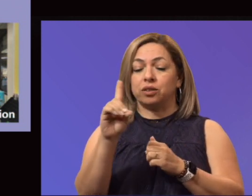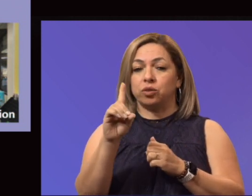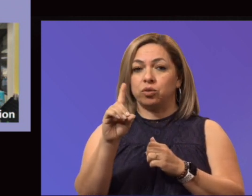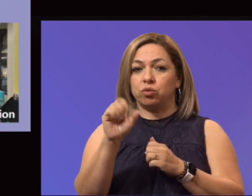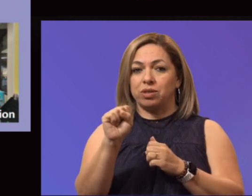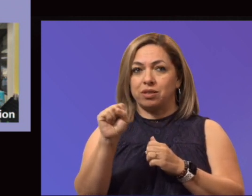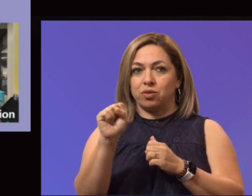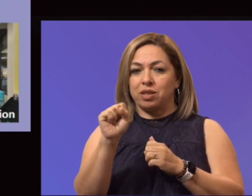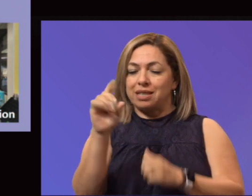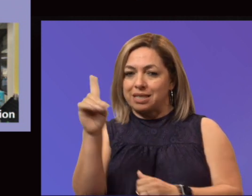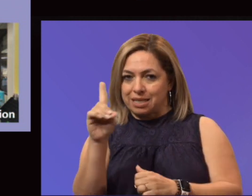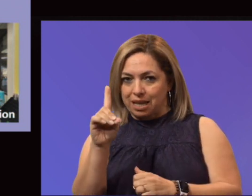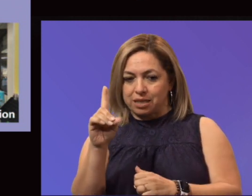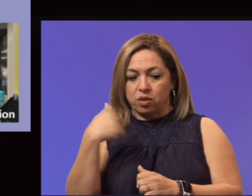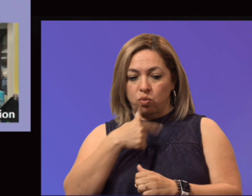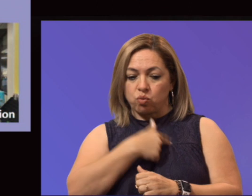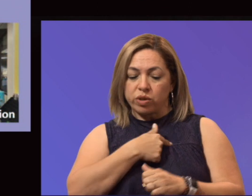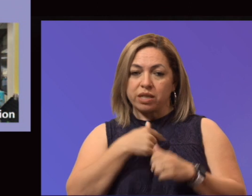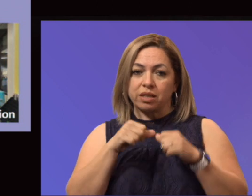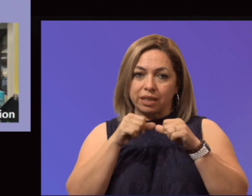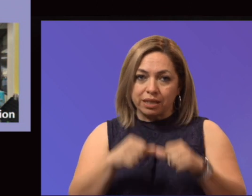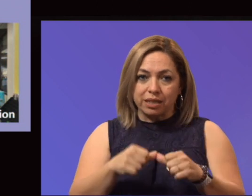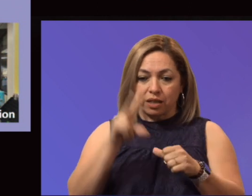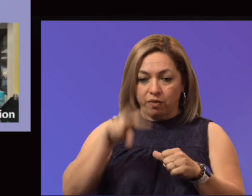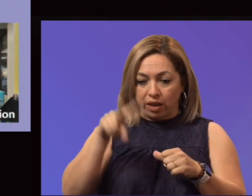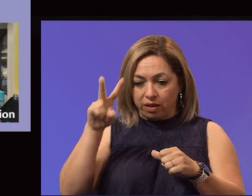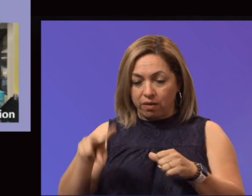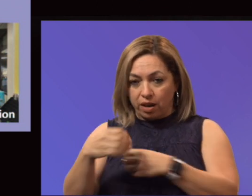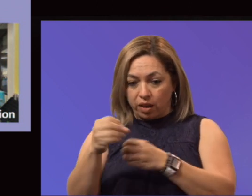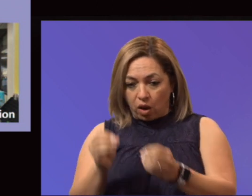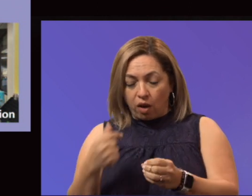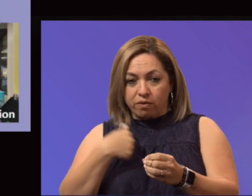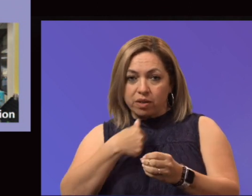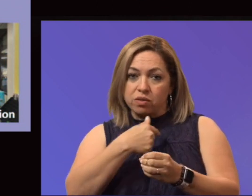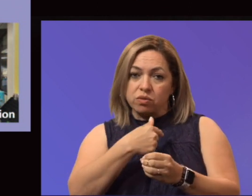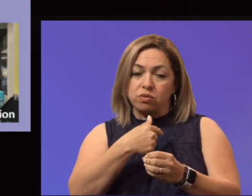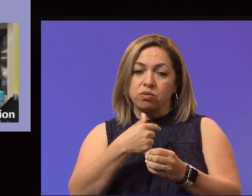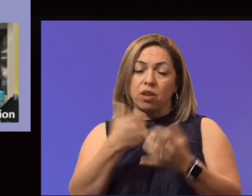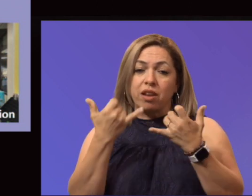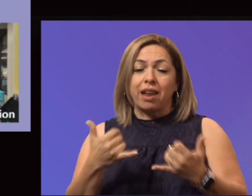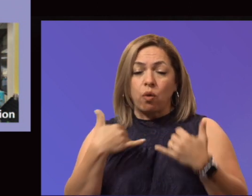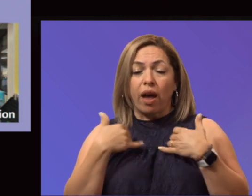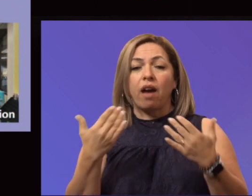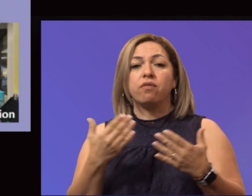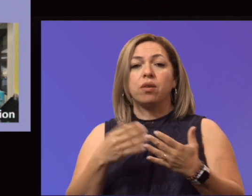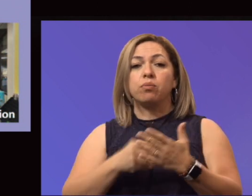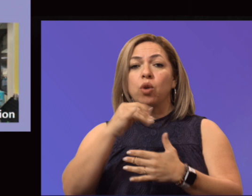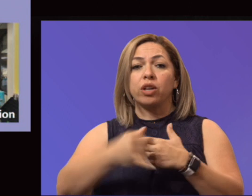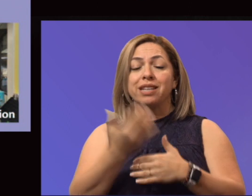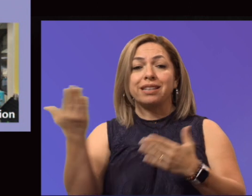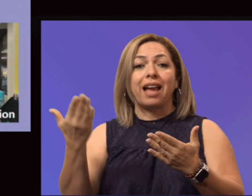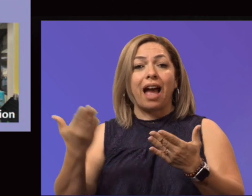we continue to move forward. At the Via Verde office, we have extended the Project Hire Assistive